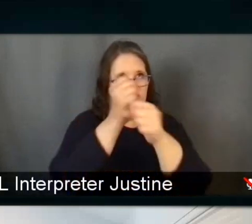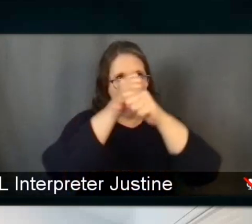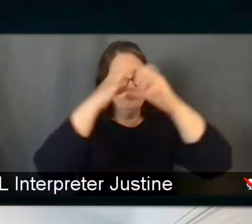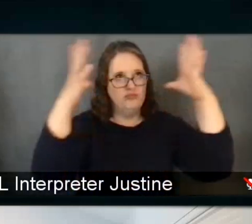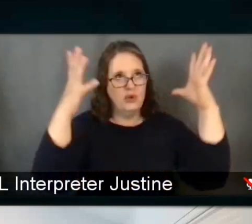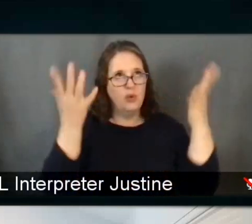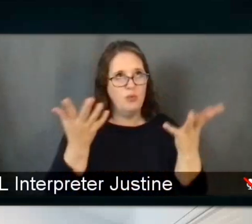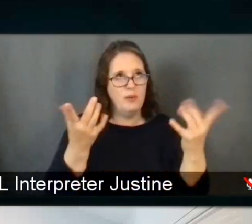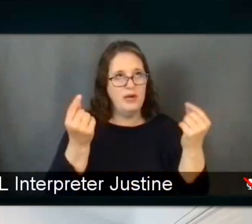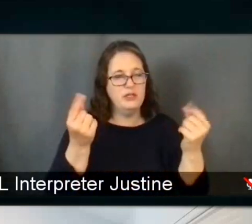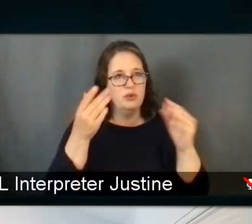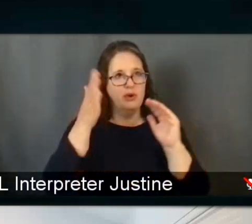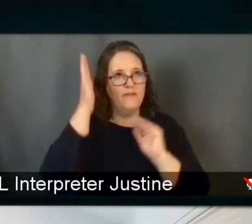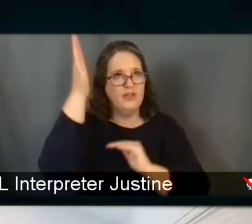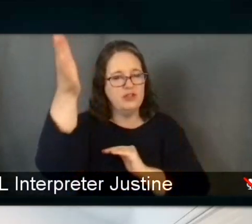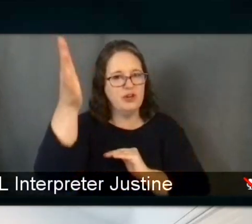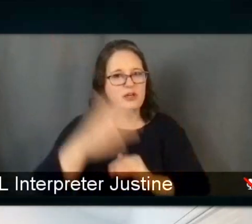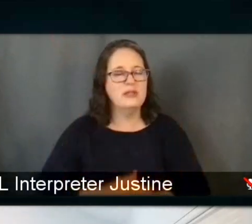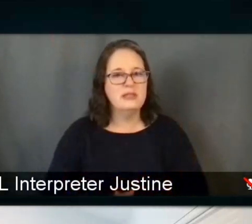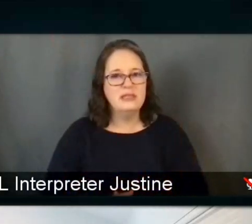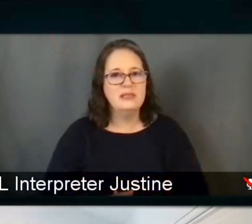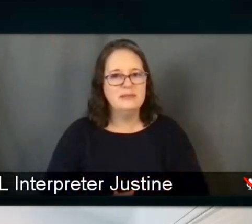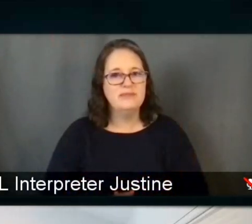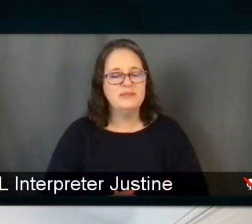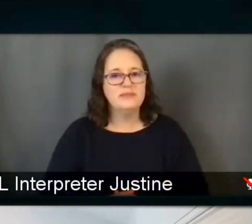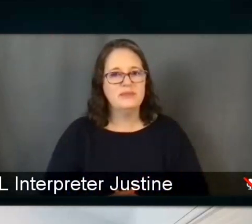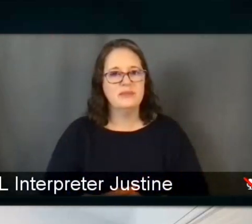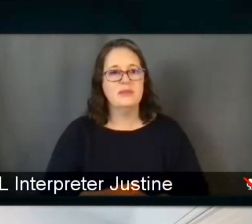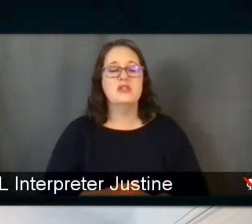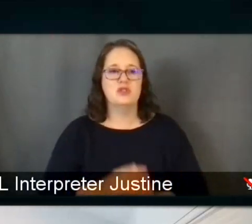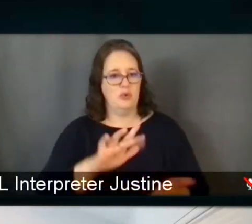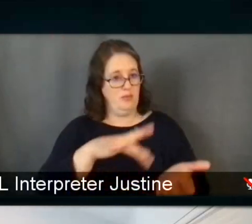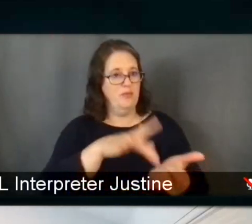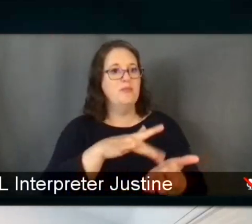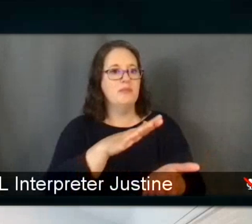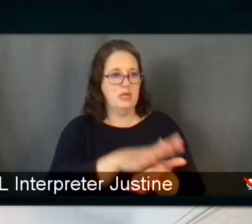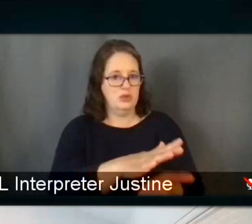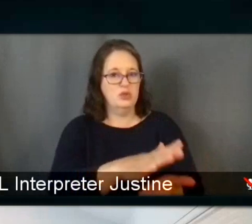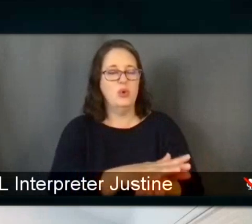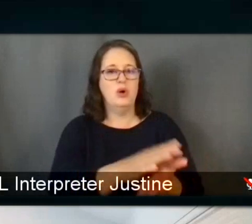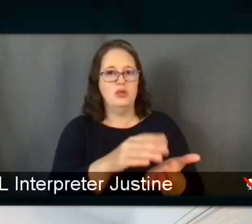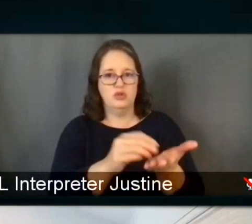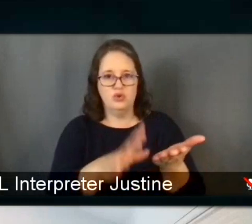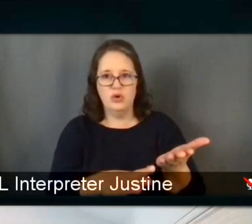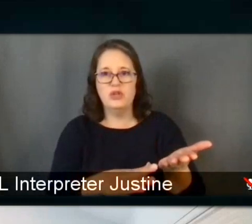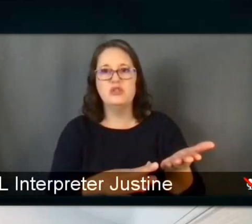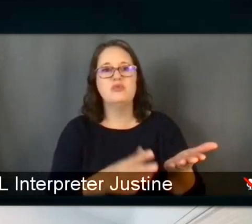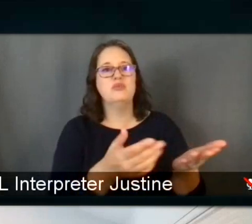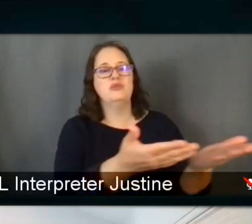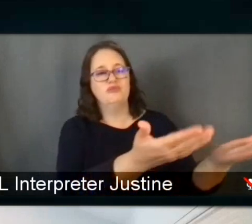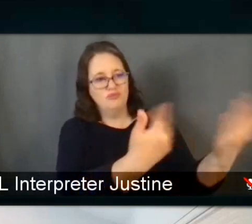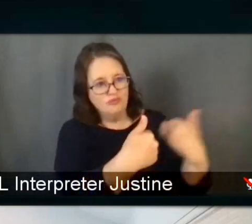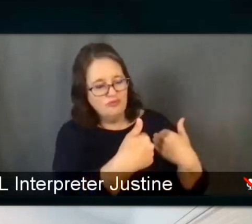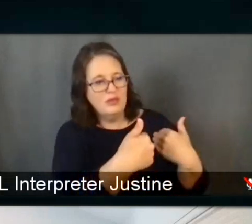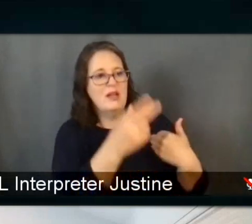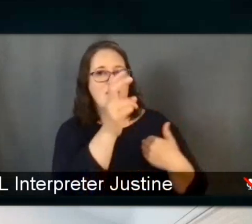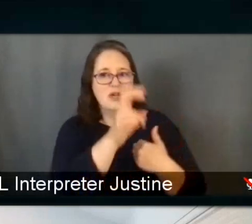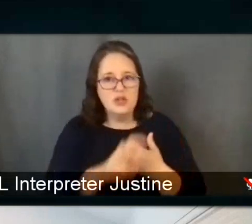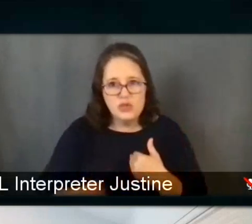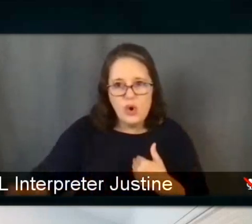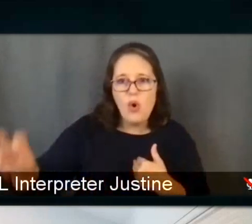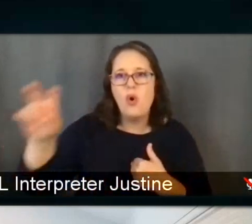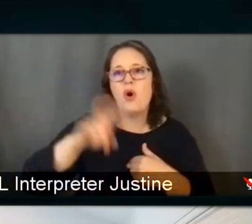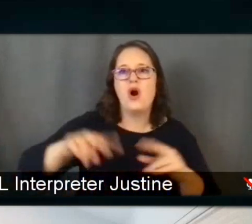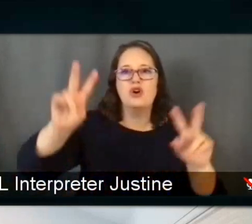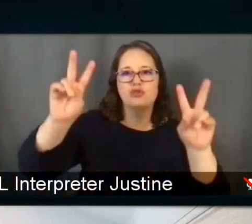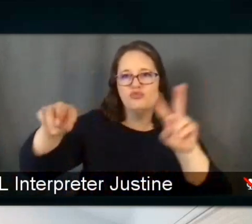futures. And, you know, so we do bring in middle school students on tours and visits. We do have some